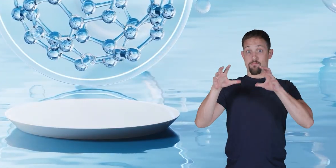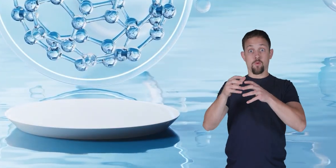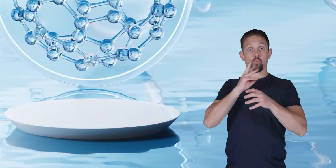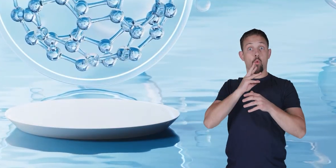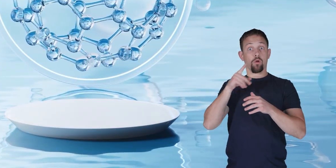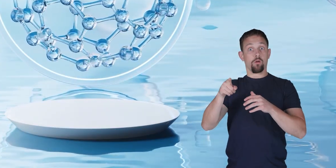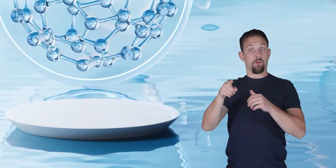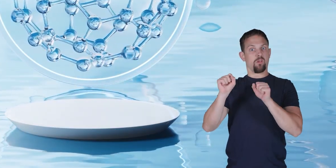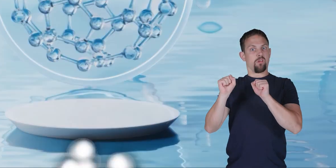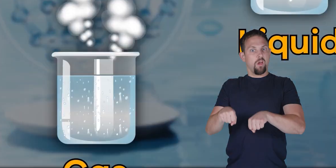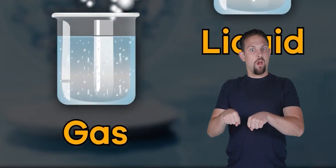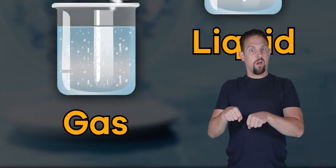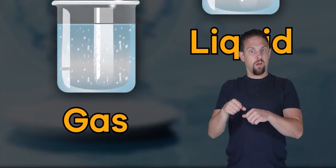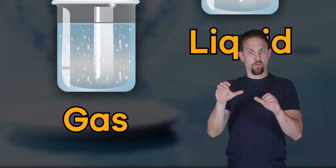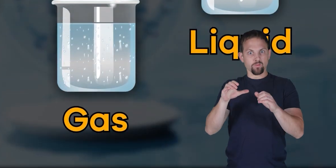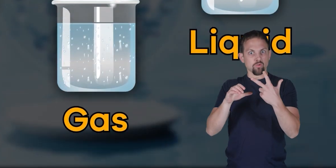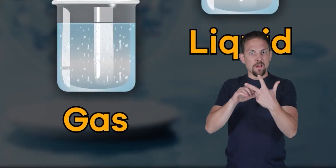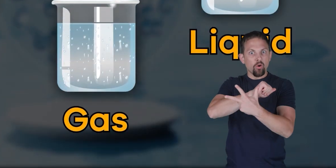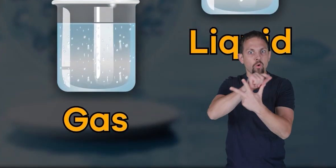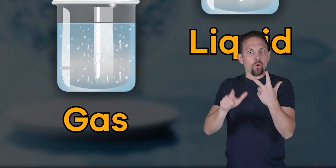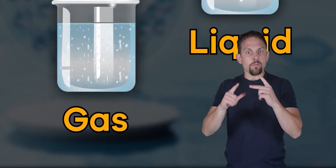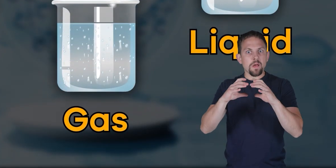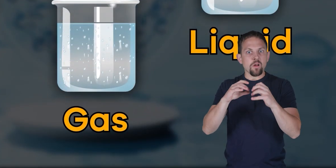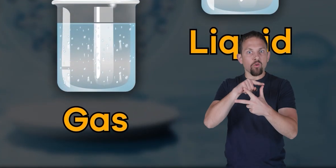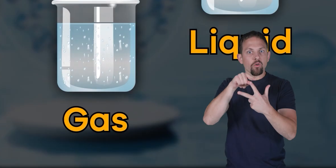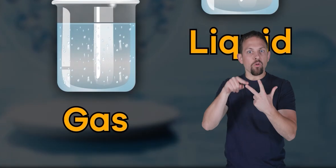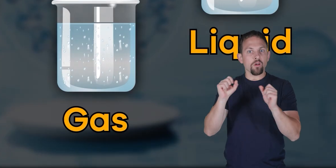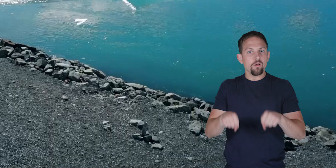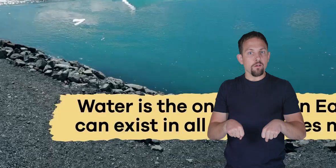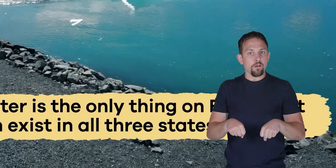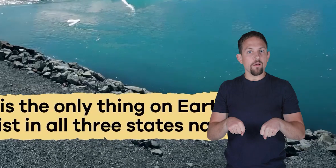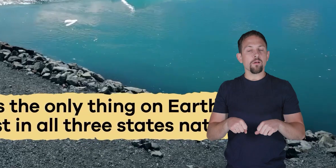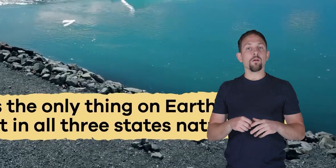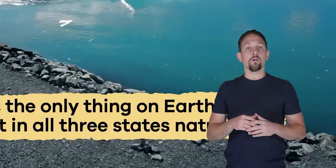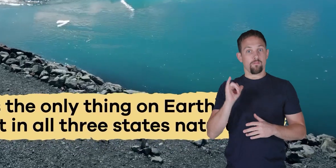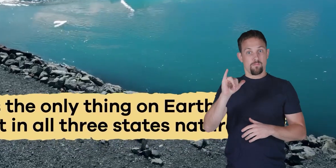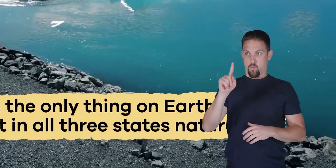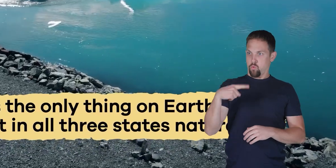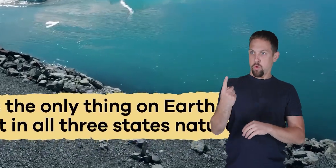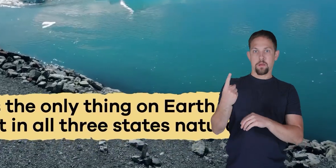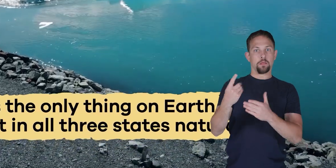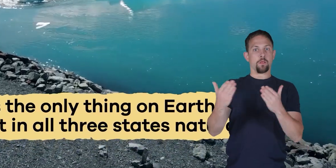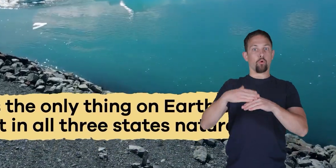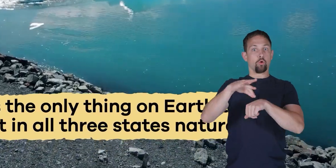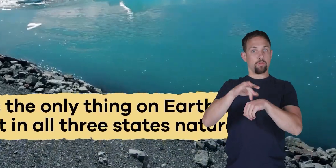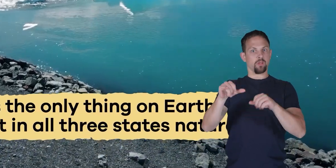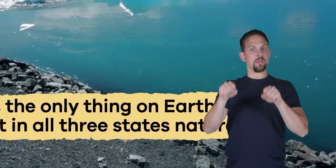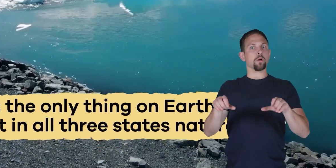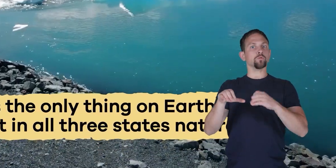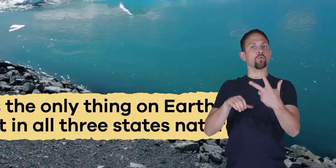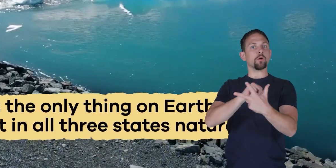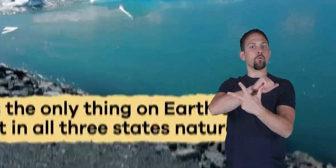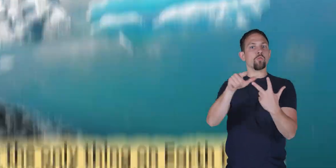allow it to exist in all three states of matter it is the only thing on earth that can do